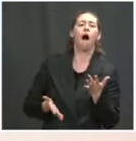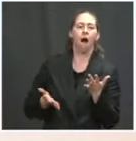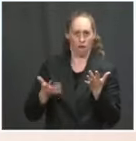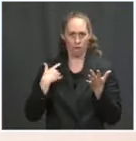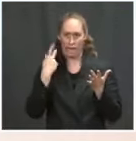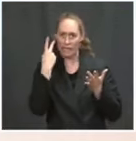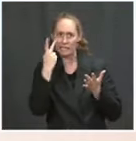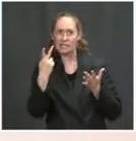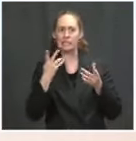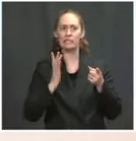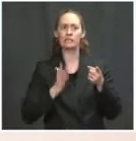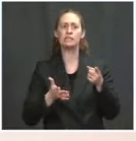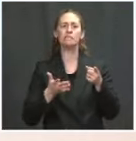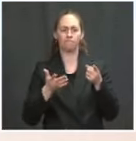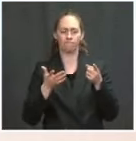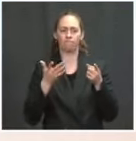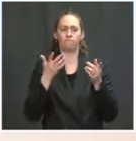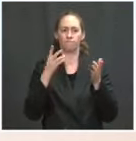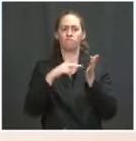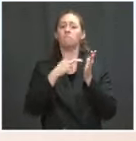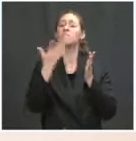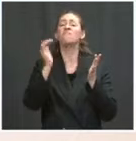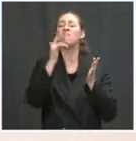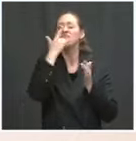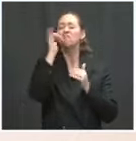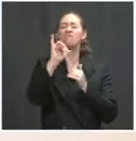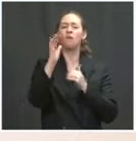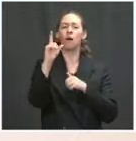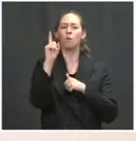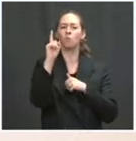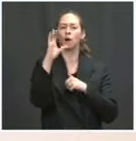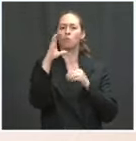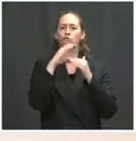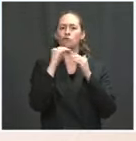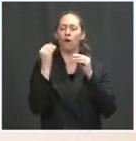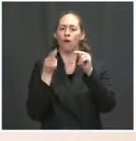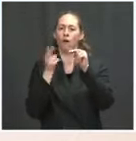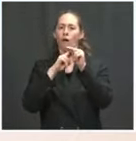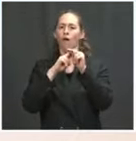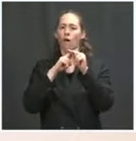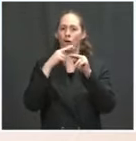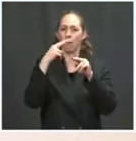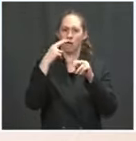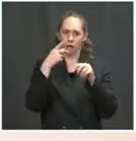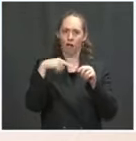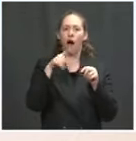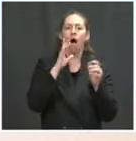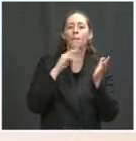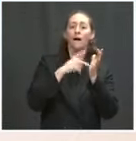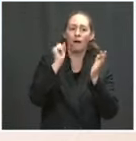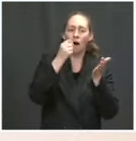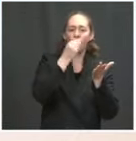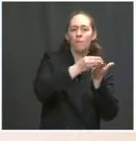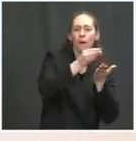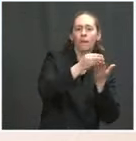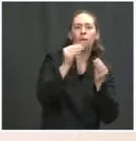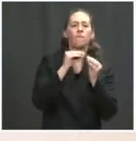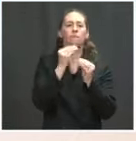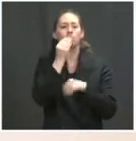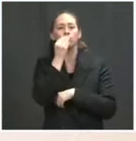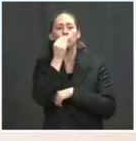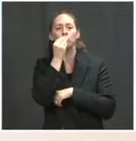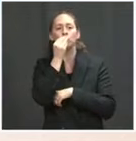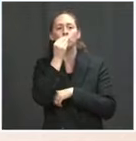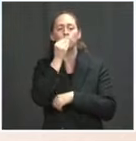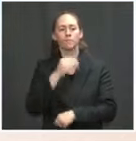month for a family of four being added to their grocery purchases. It also impacts jobs, as I said before. That SNAP